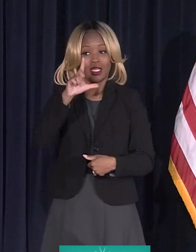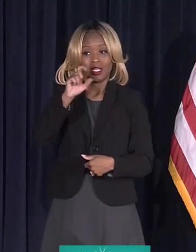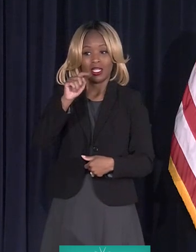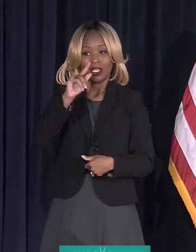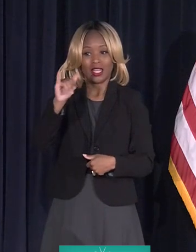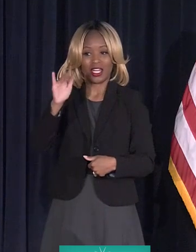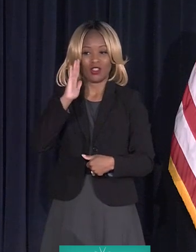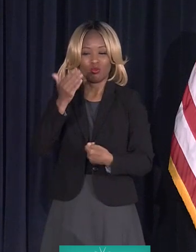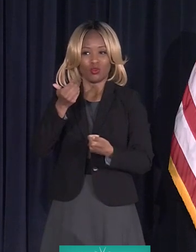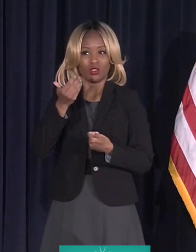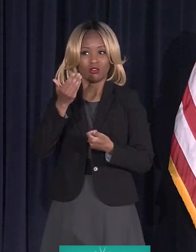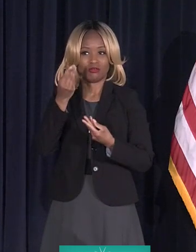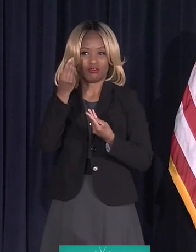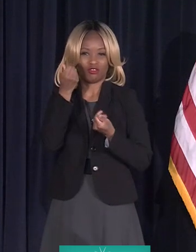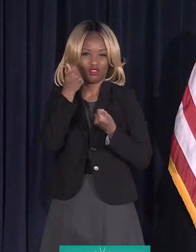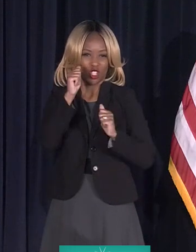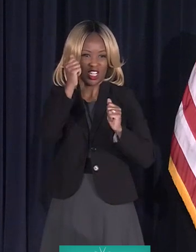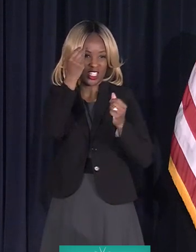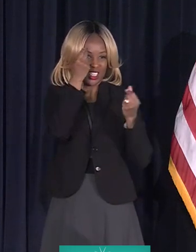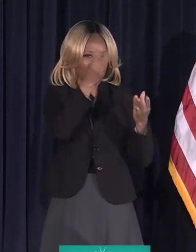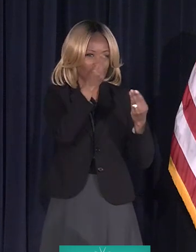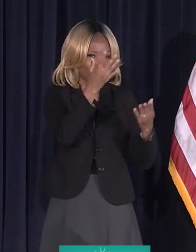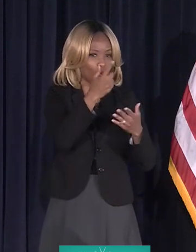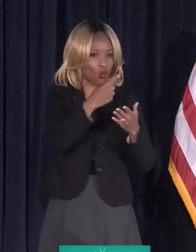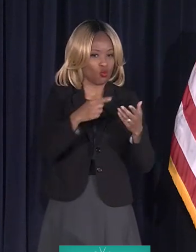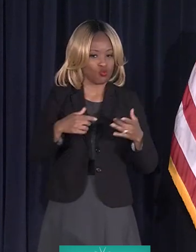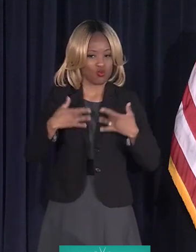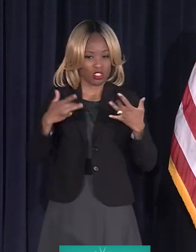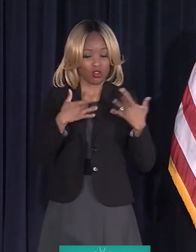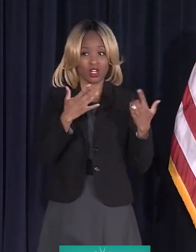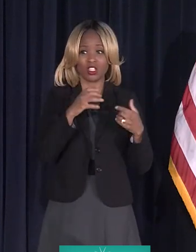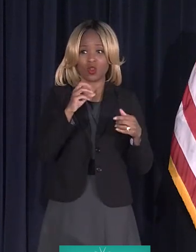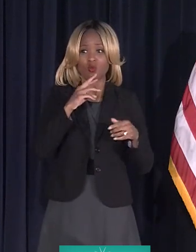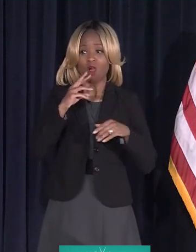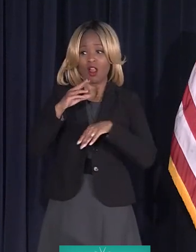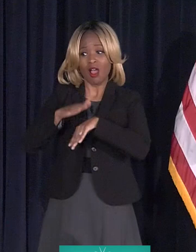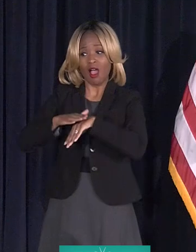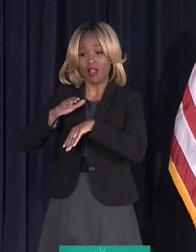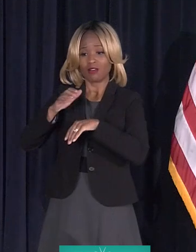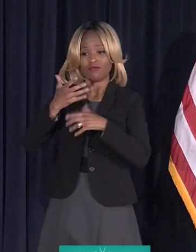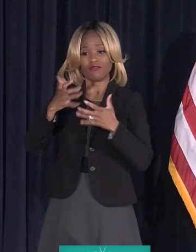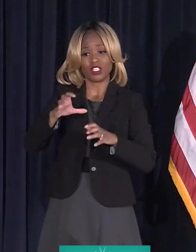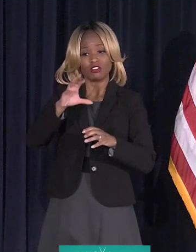to slow that water. it, Mayor. Has the water crested on the river yet?